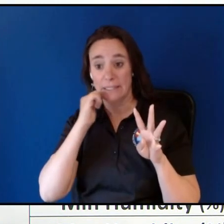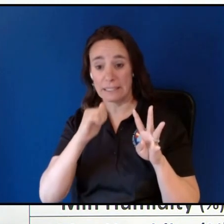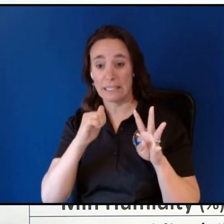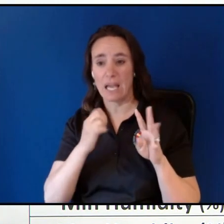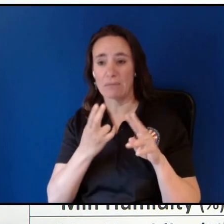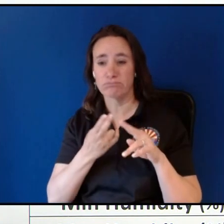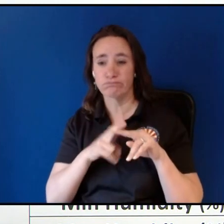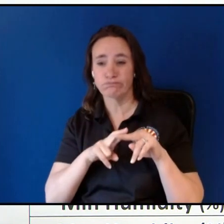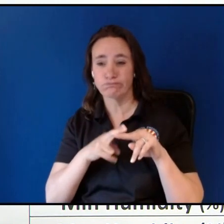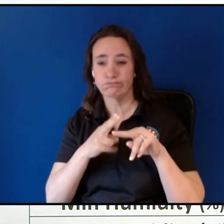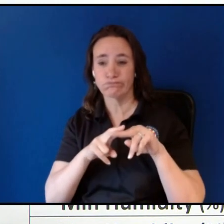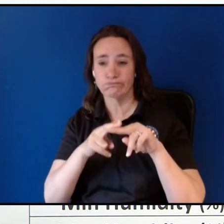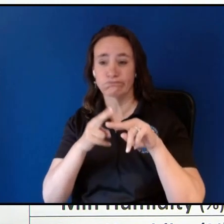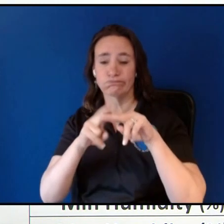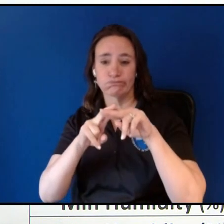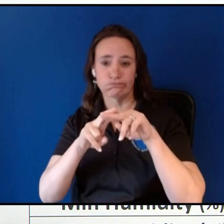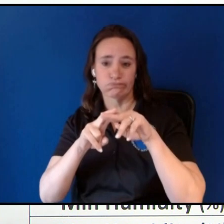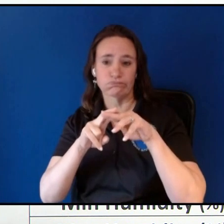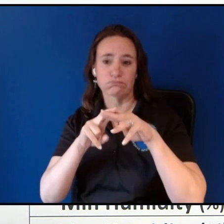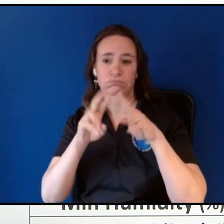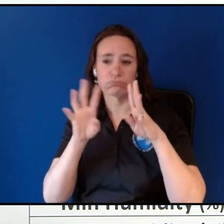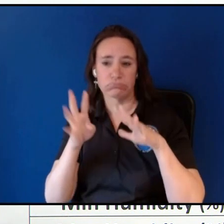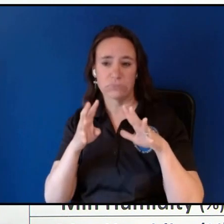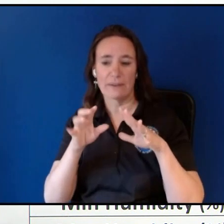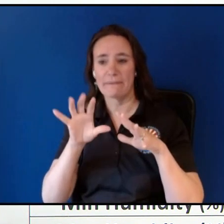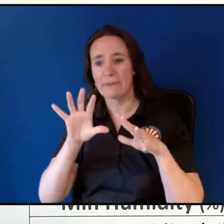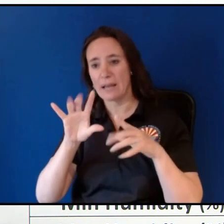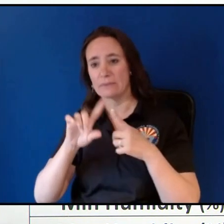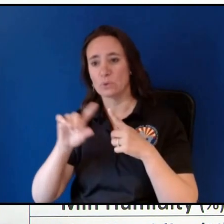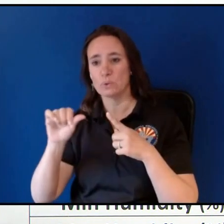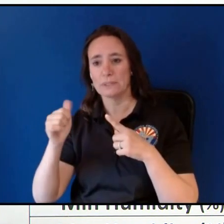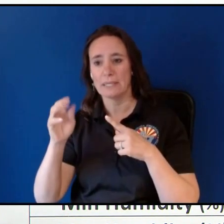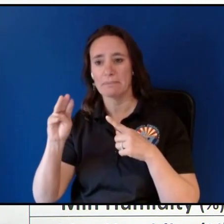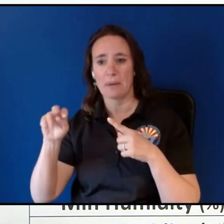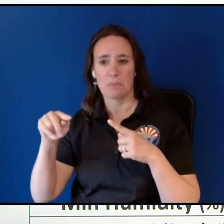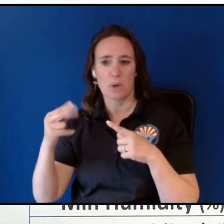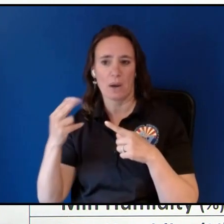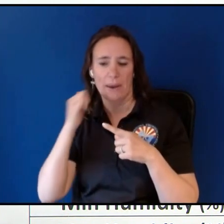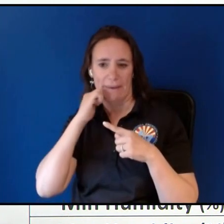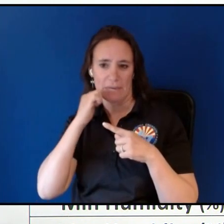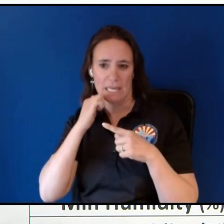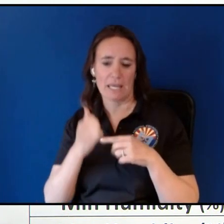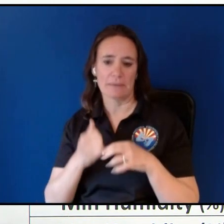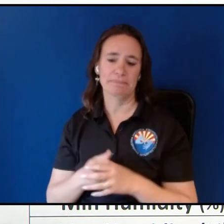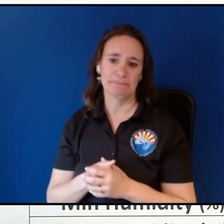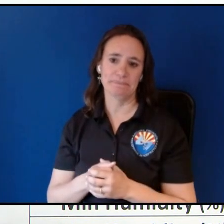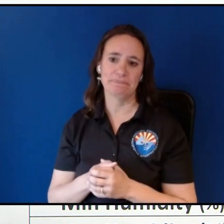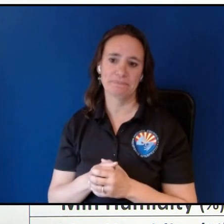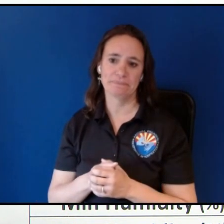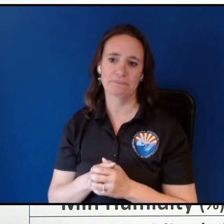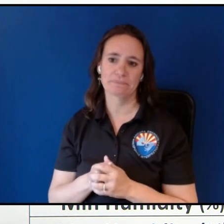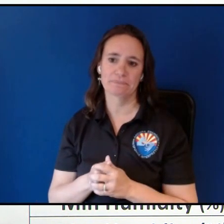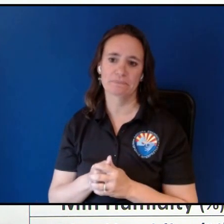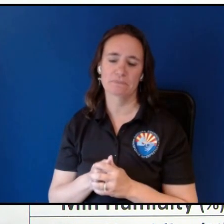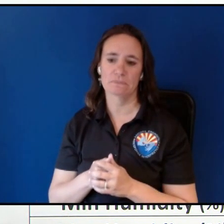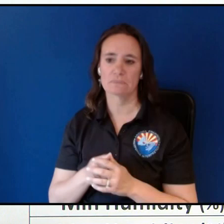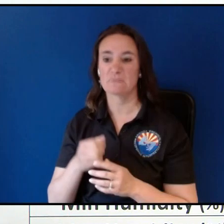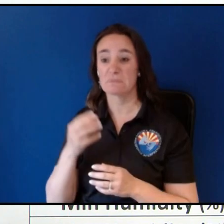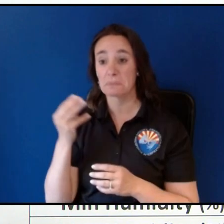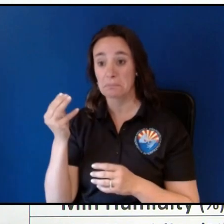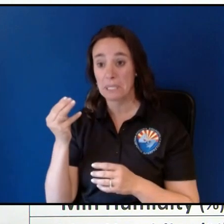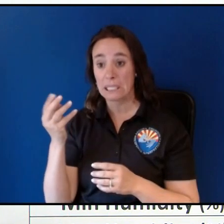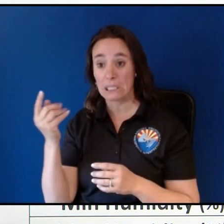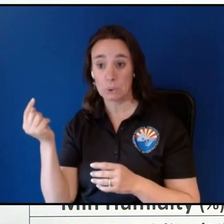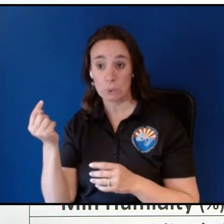peak gusts by five to ten mall an hour every day at the moment it's looking like monday and tuesday are gonna be